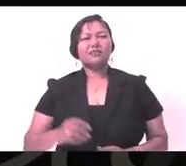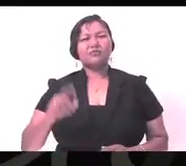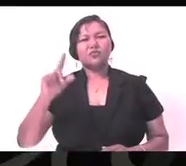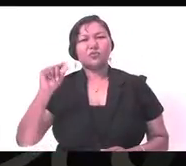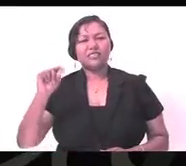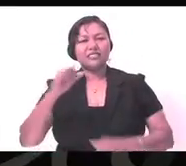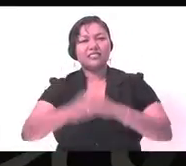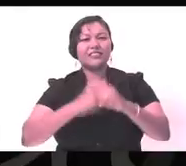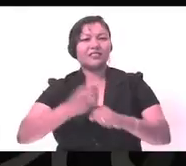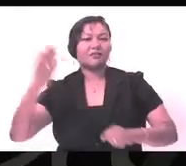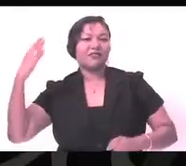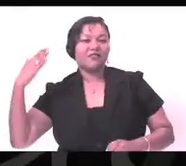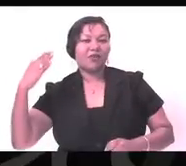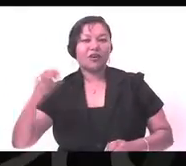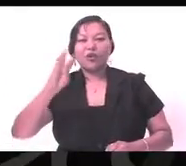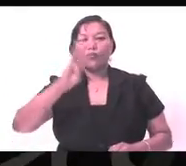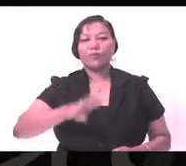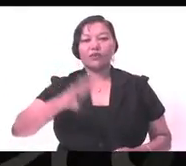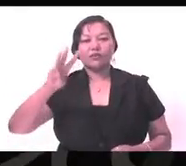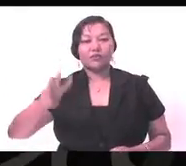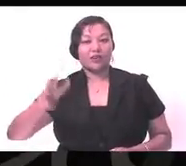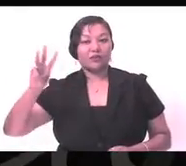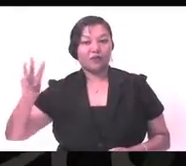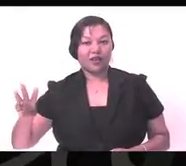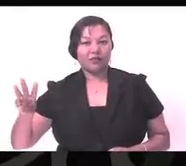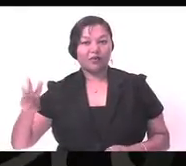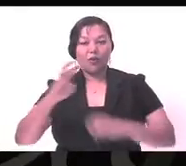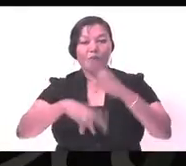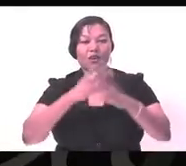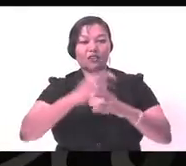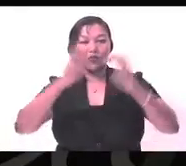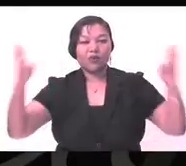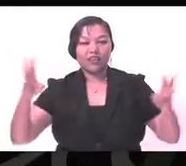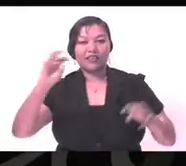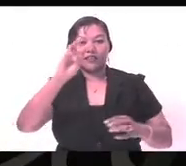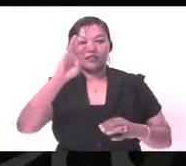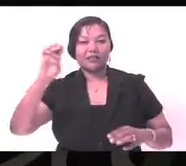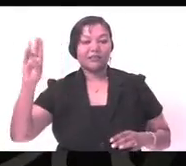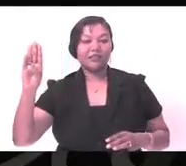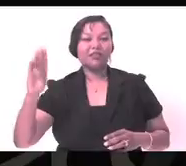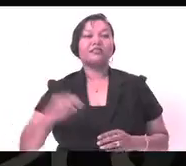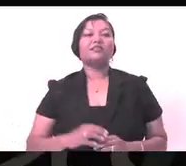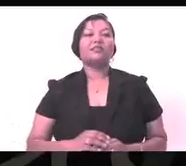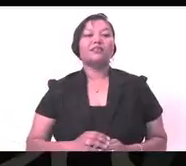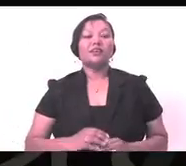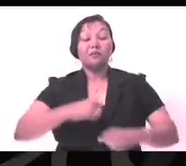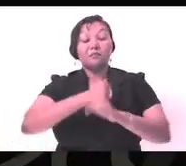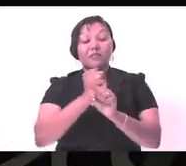Just about 20 years ago, the global information medium known as the World Wide Web